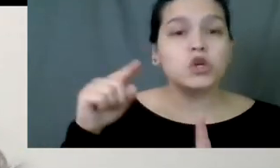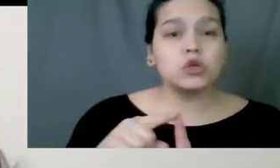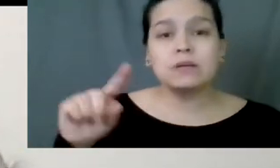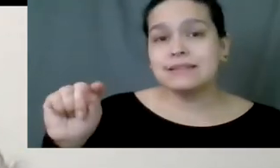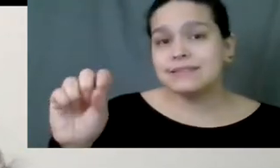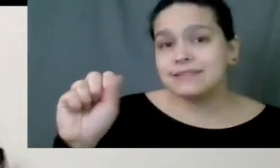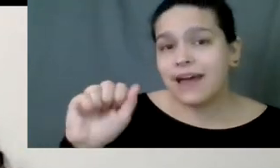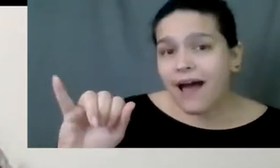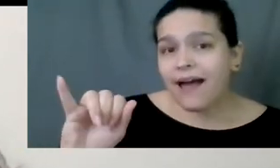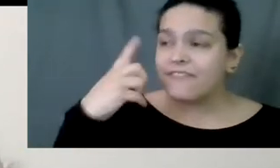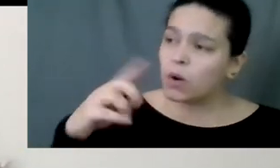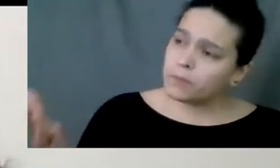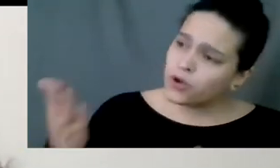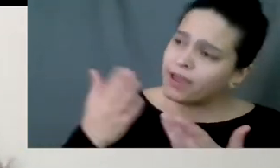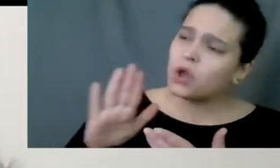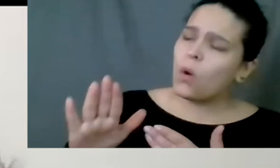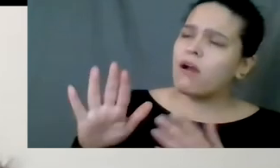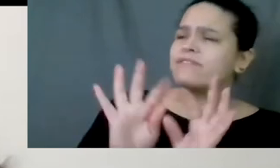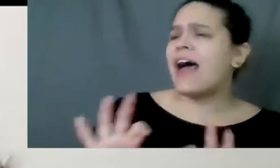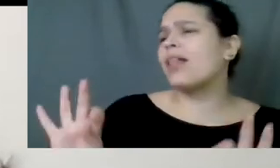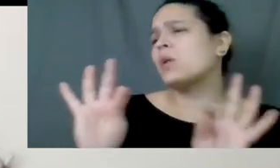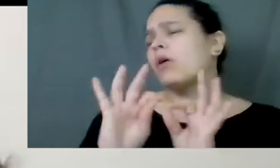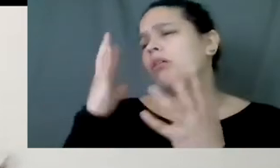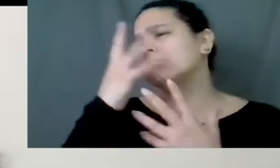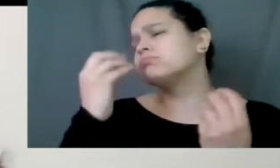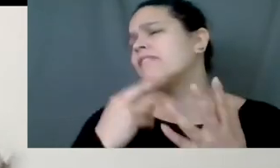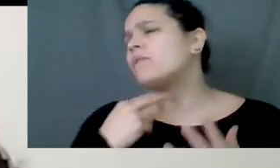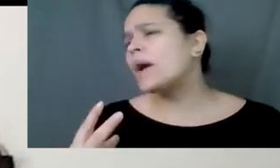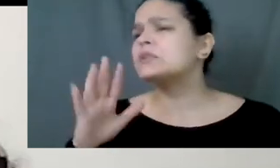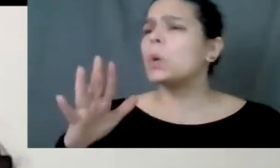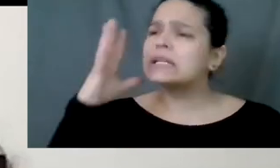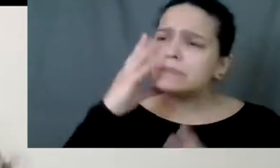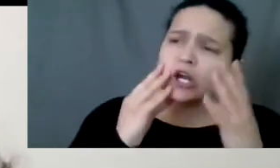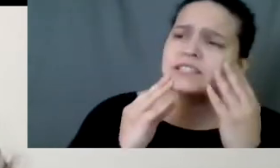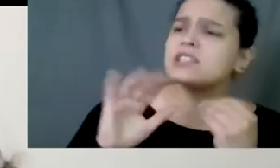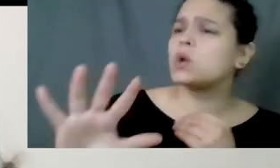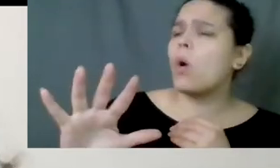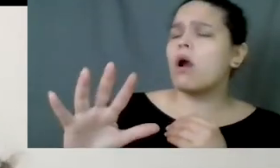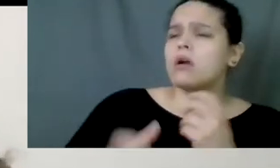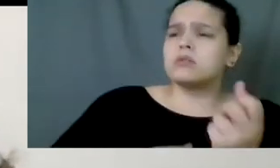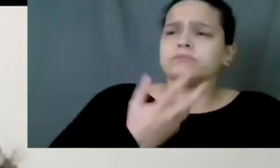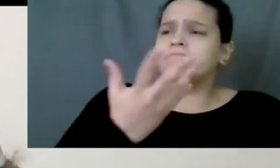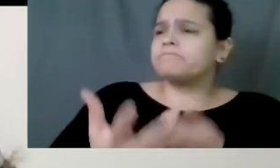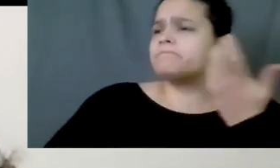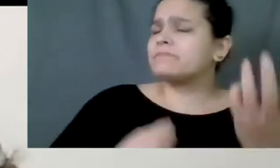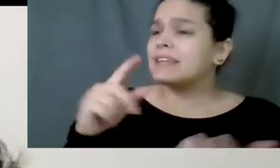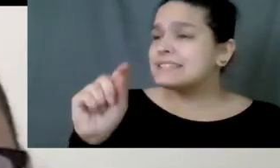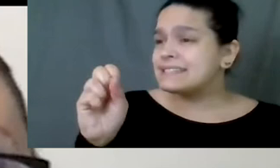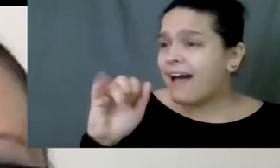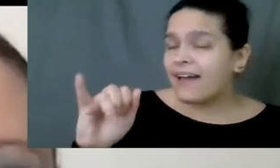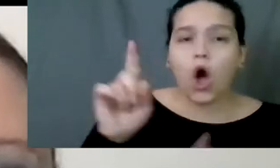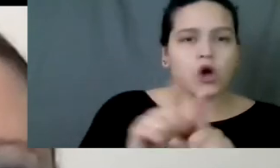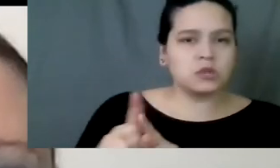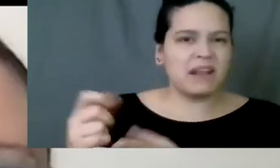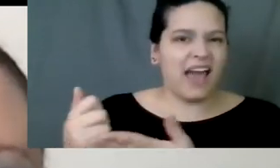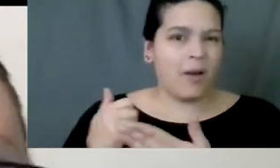Sai for bringing in such a valuable voice and experiences to this. Sai